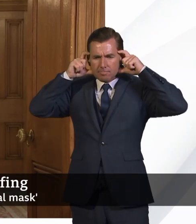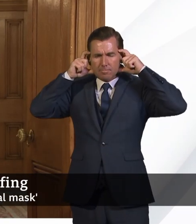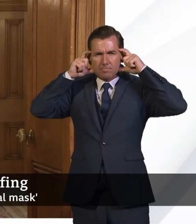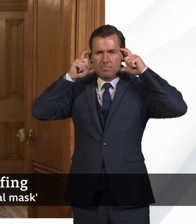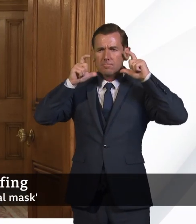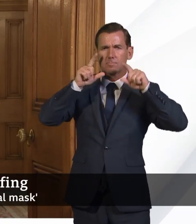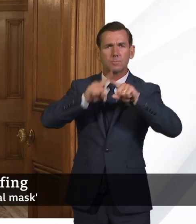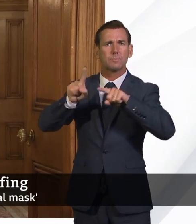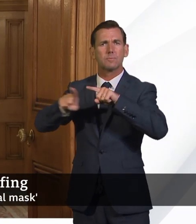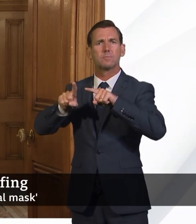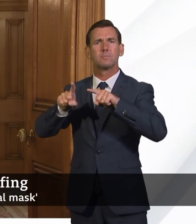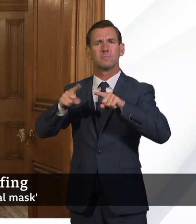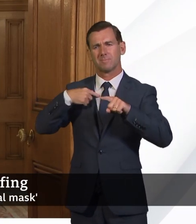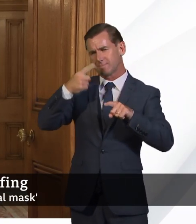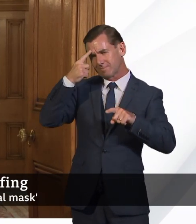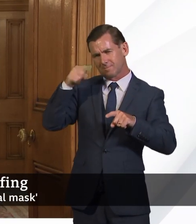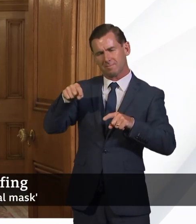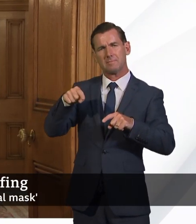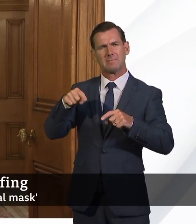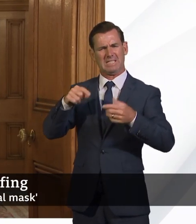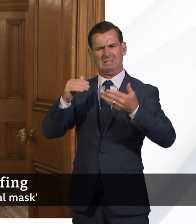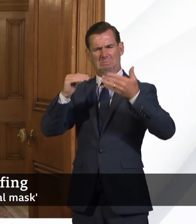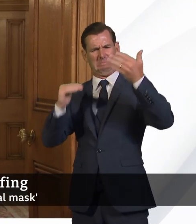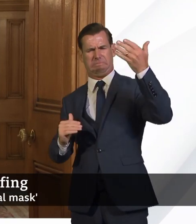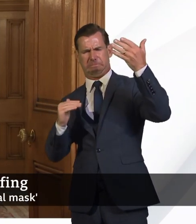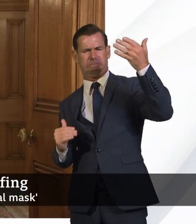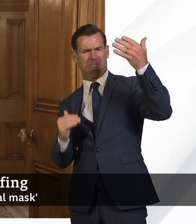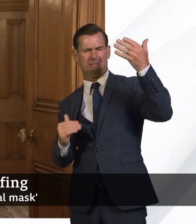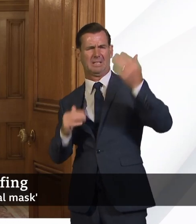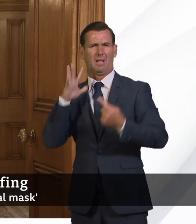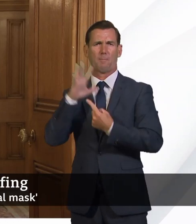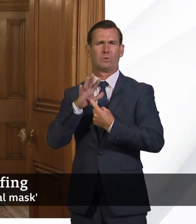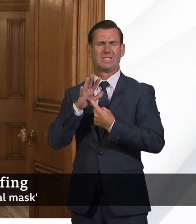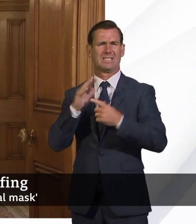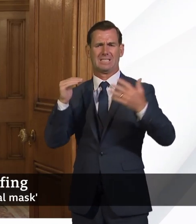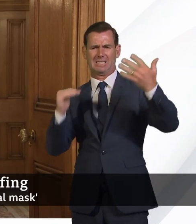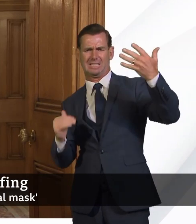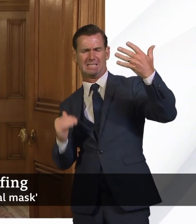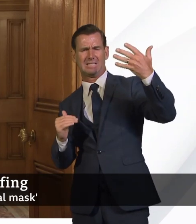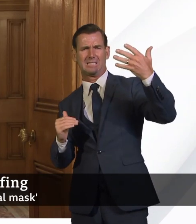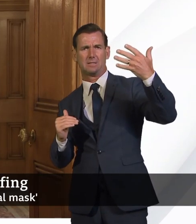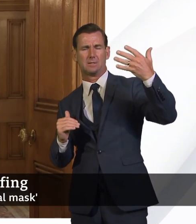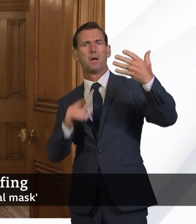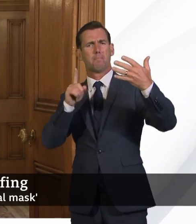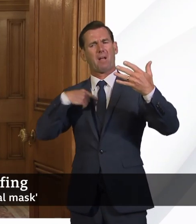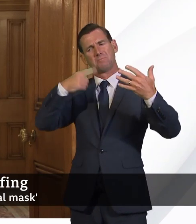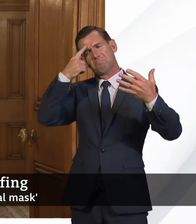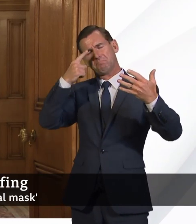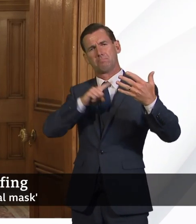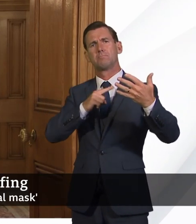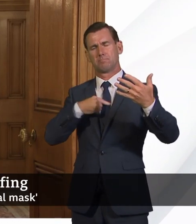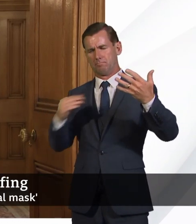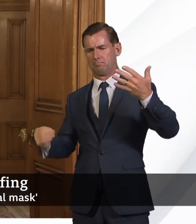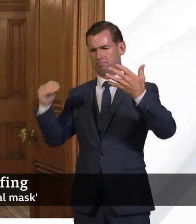distant to those things. In the end, as you know, and as I mentioned in my comments before, we've decided to bring those in and make them mandatory,